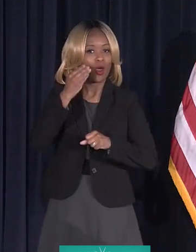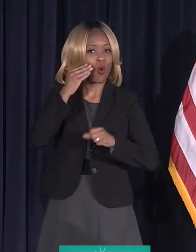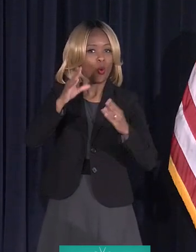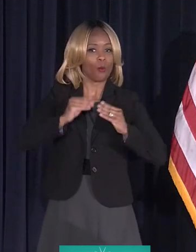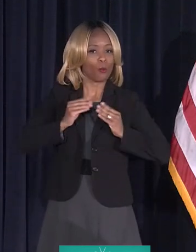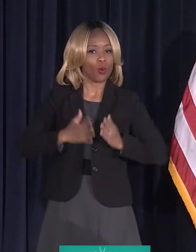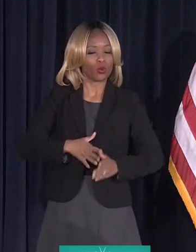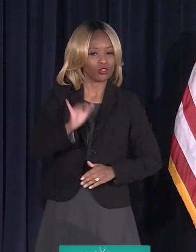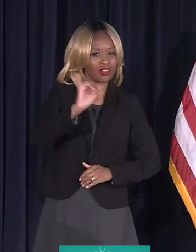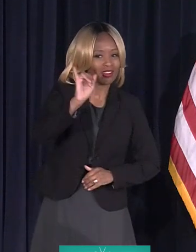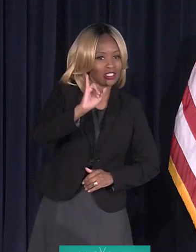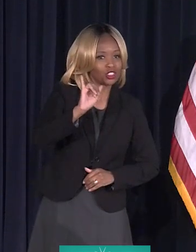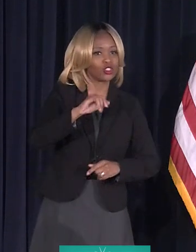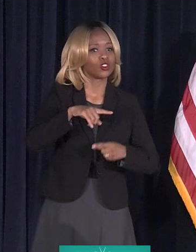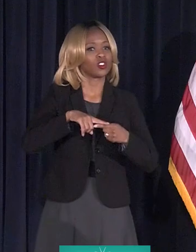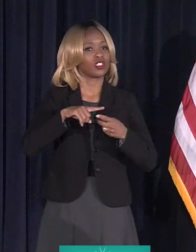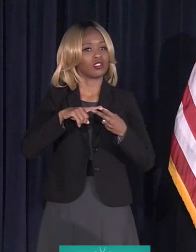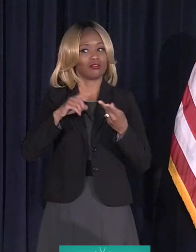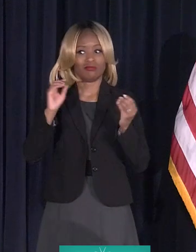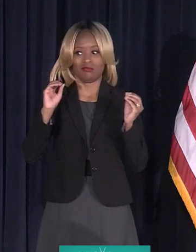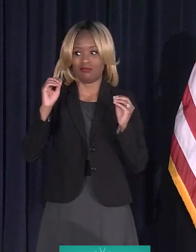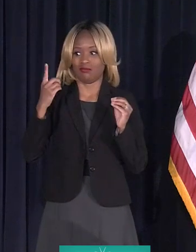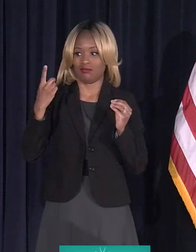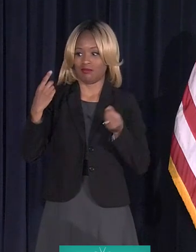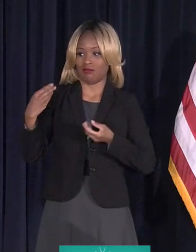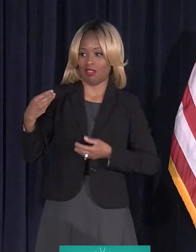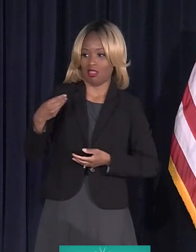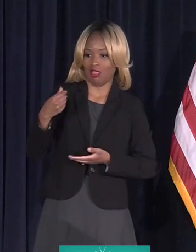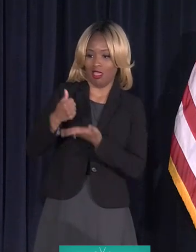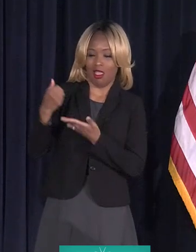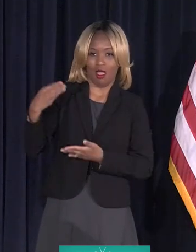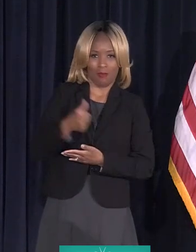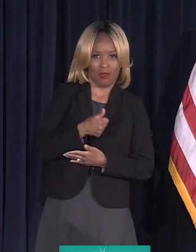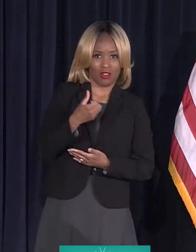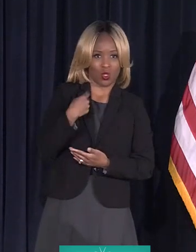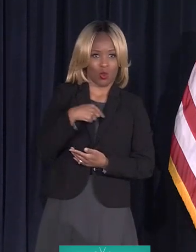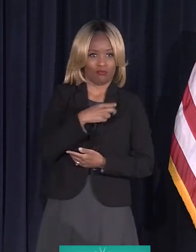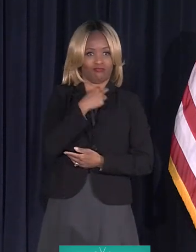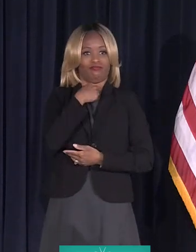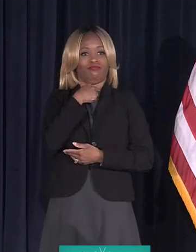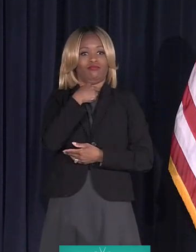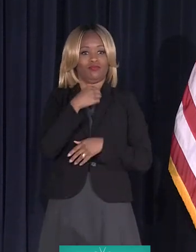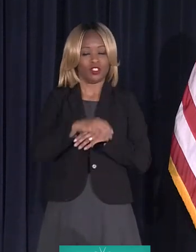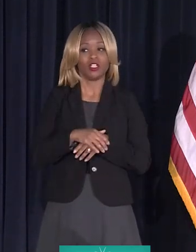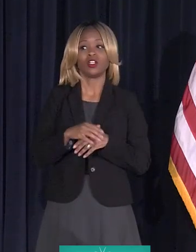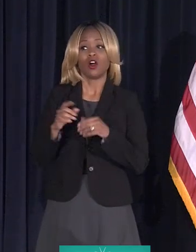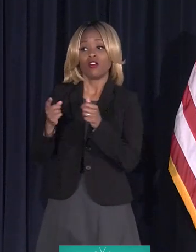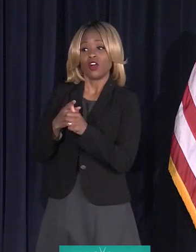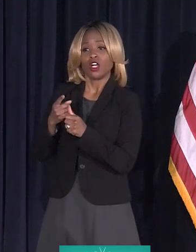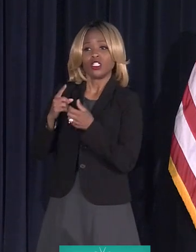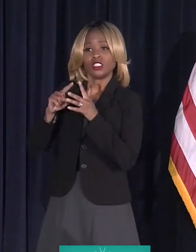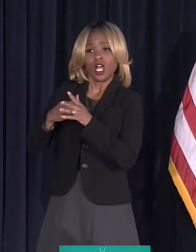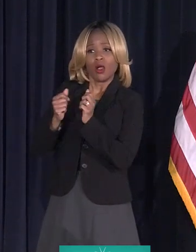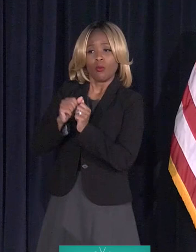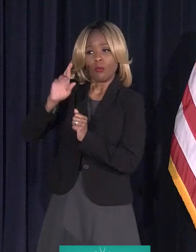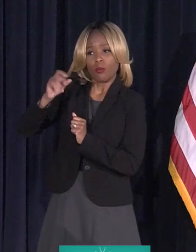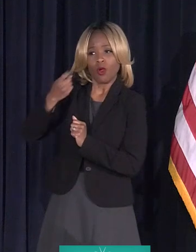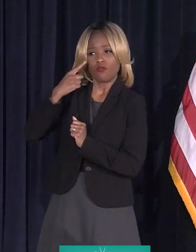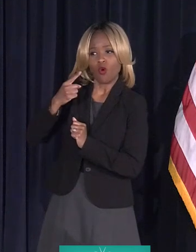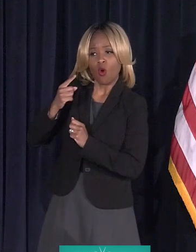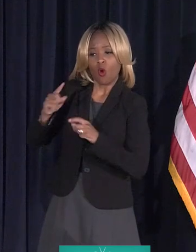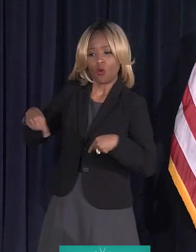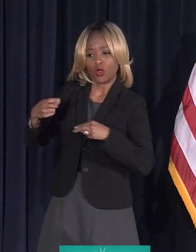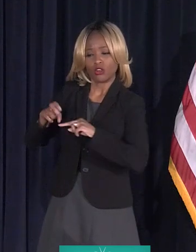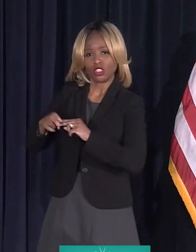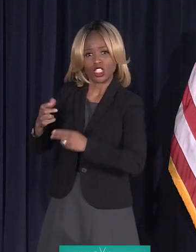can't get anything. So, we're at a standstill. So, let me start you with the prescription for the wheelchair lift. Who's the